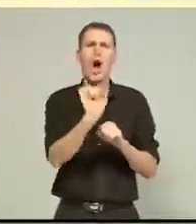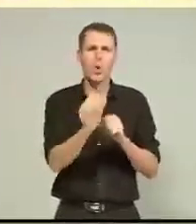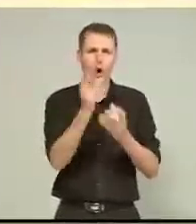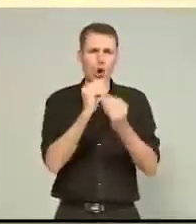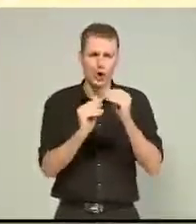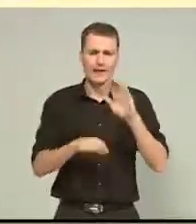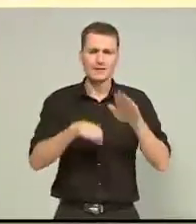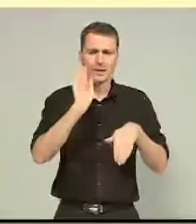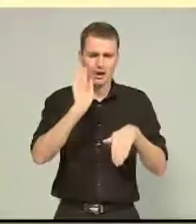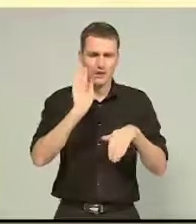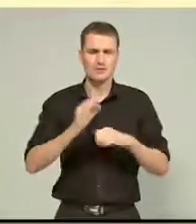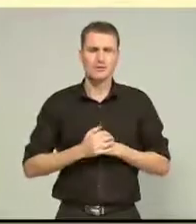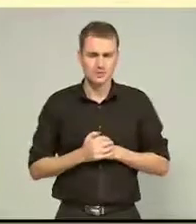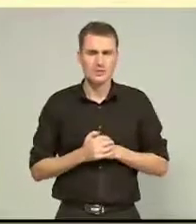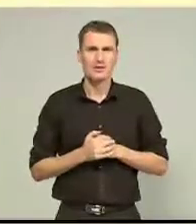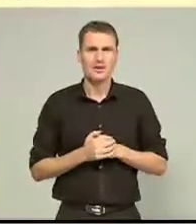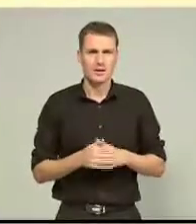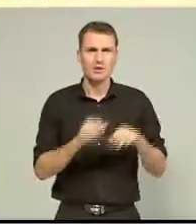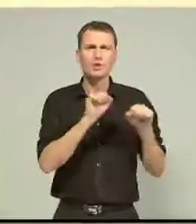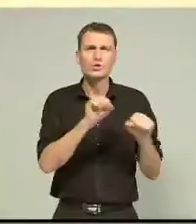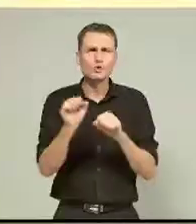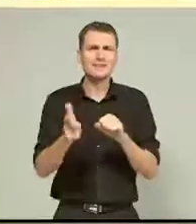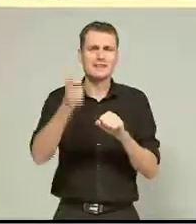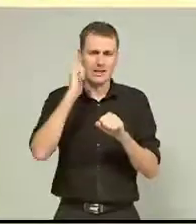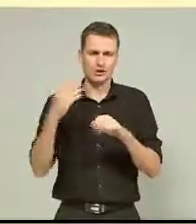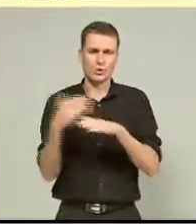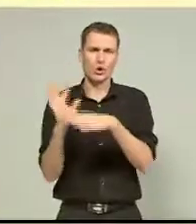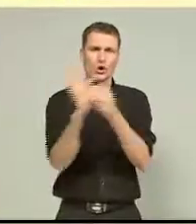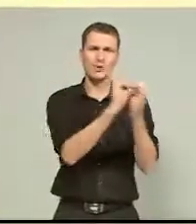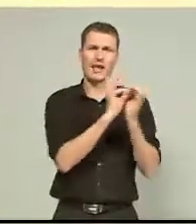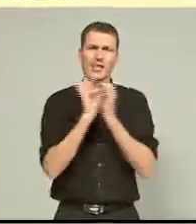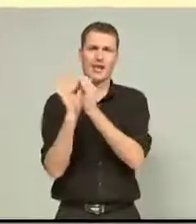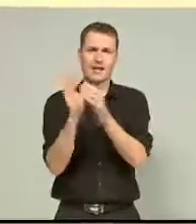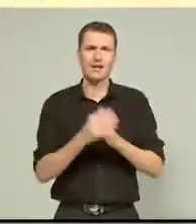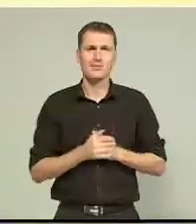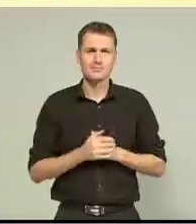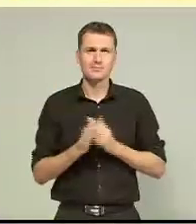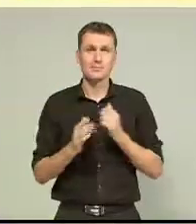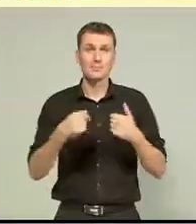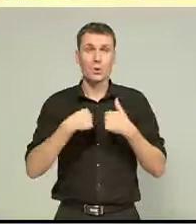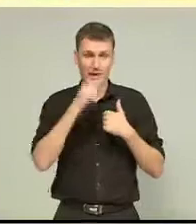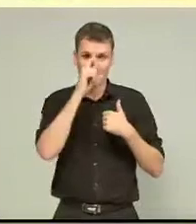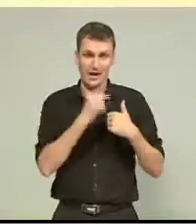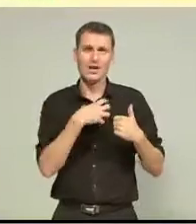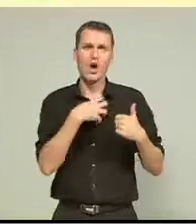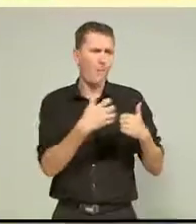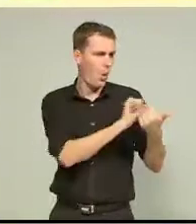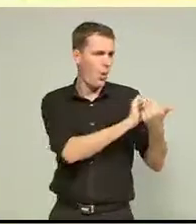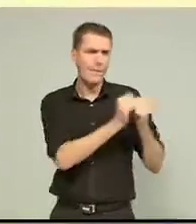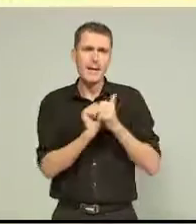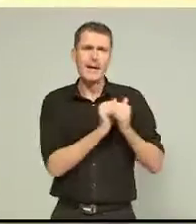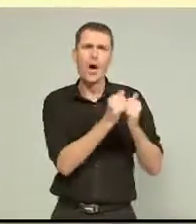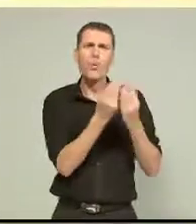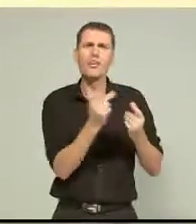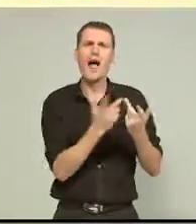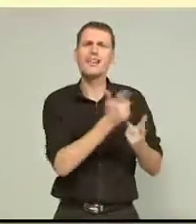doors, students and teachers all work together. We get to see so much more of our peers, as in teaching peers, and we get to share everything,